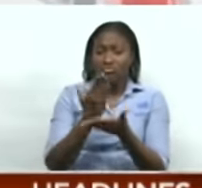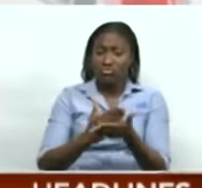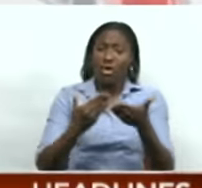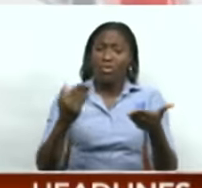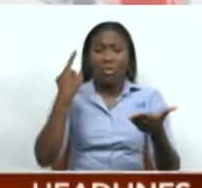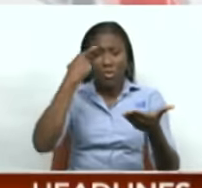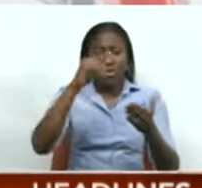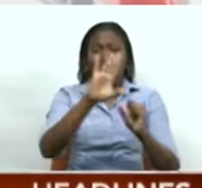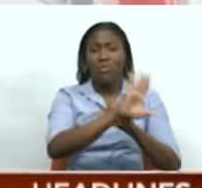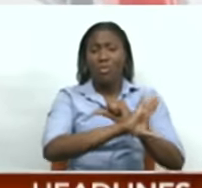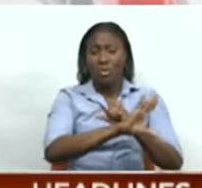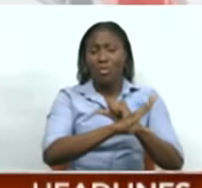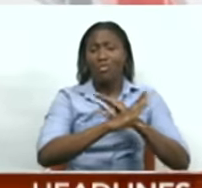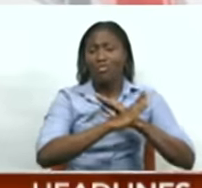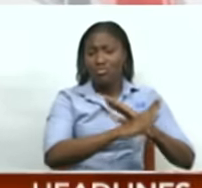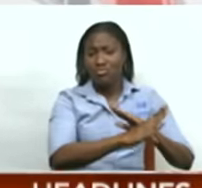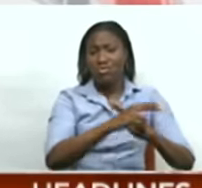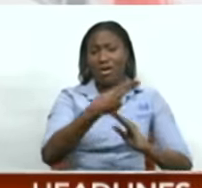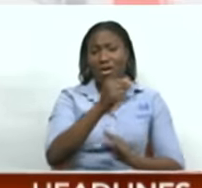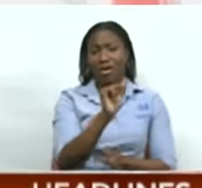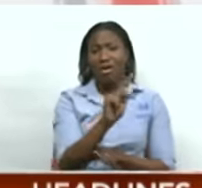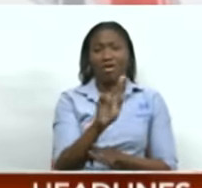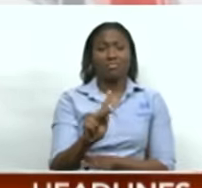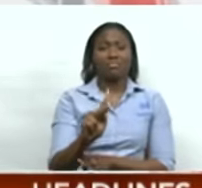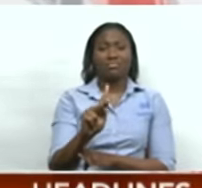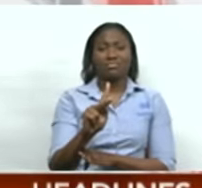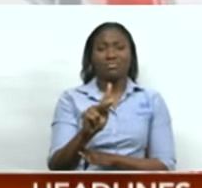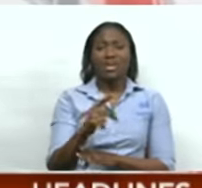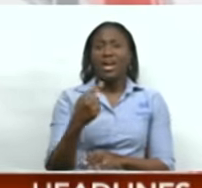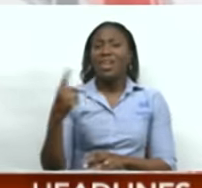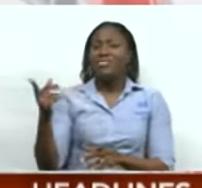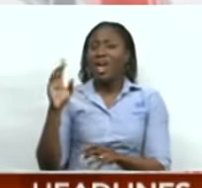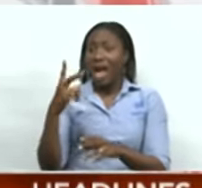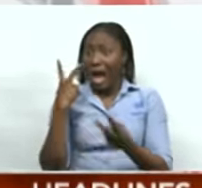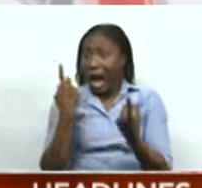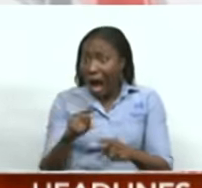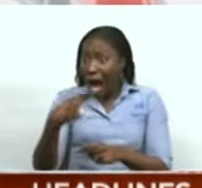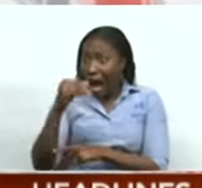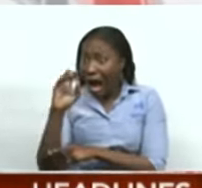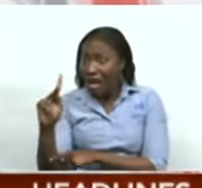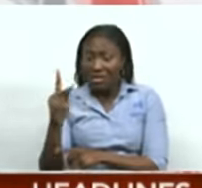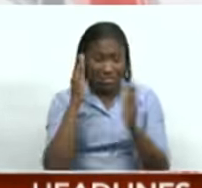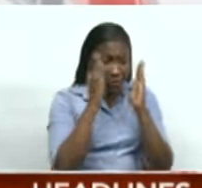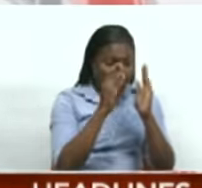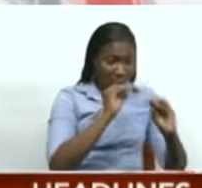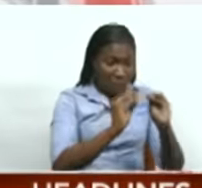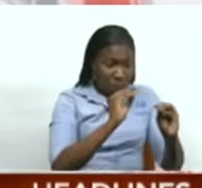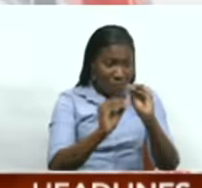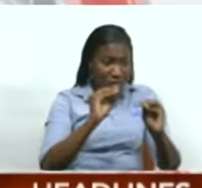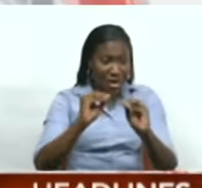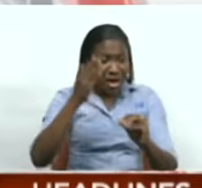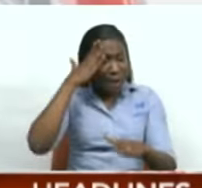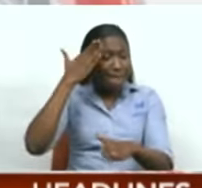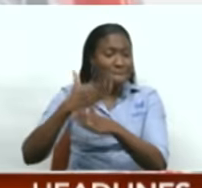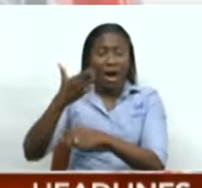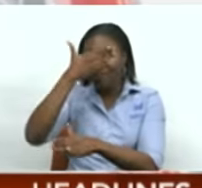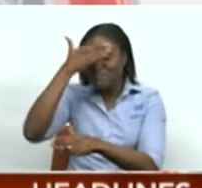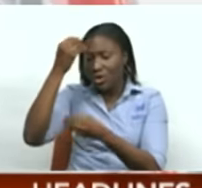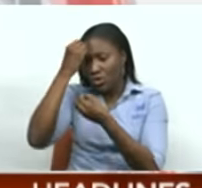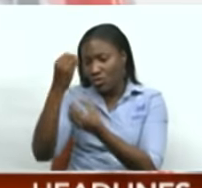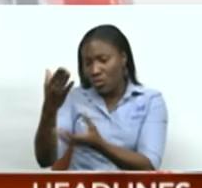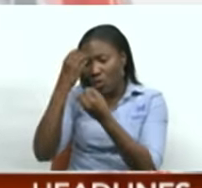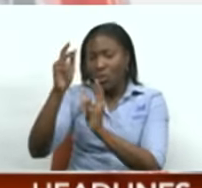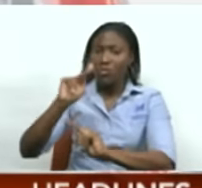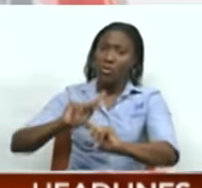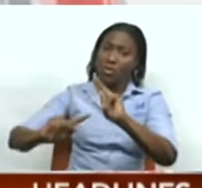She added, they were so busily focused on identifying the problem, containing it and restoring full capability to serve customers, that it